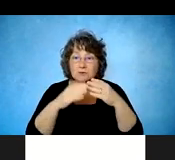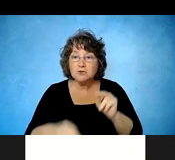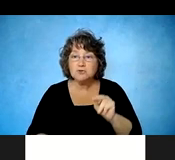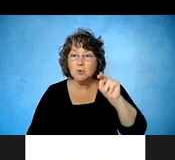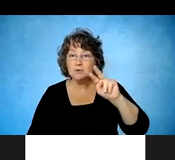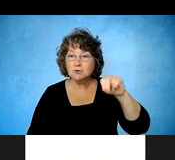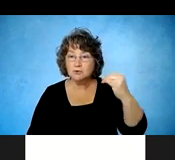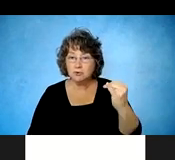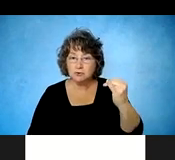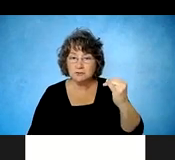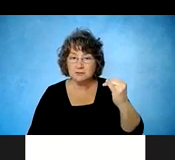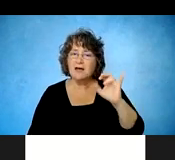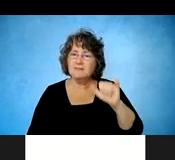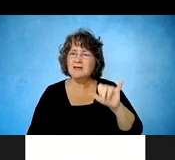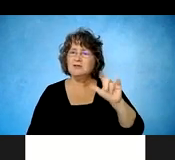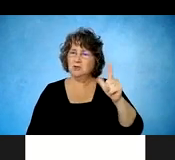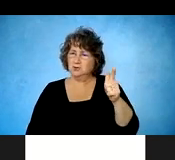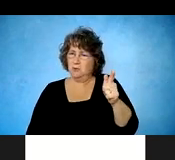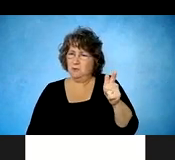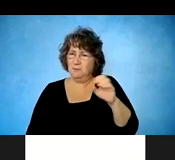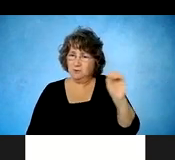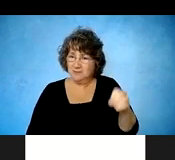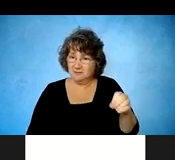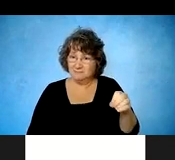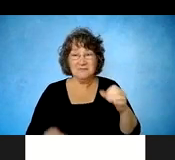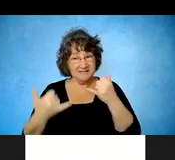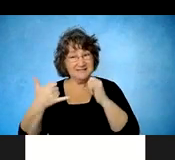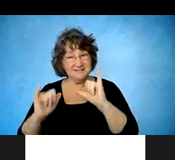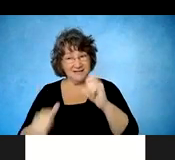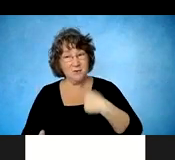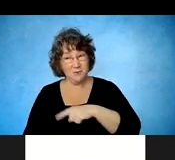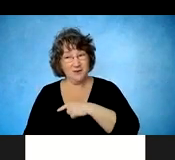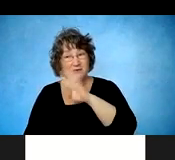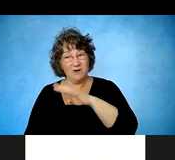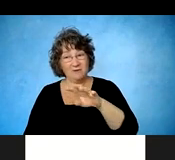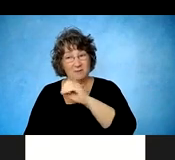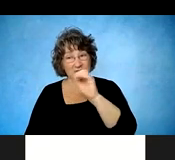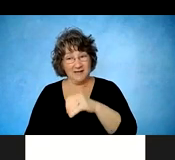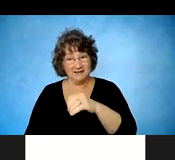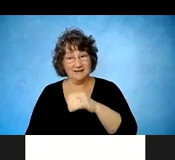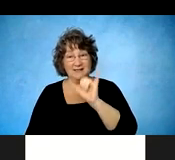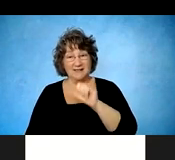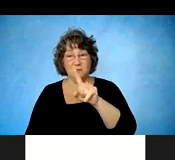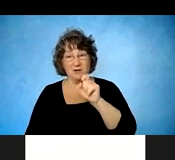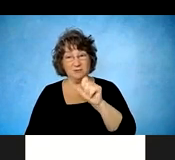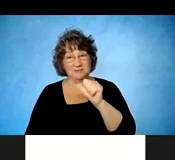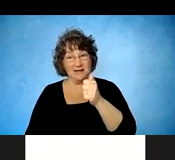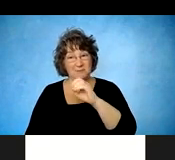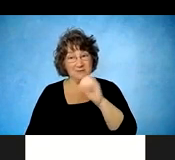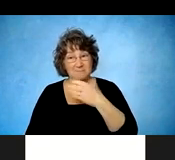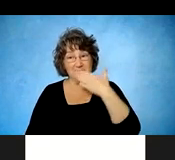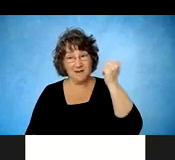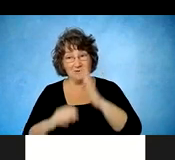um, we have a 110% improvement over that benchmark. Uh, next slide, please.